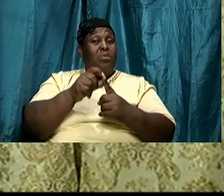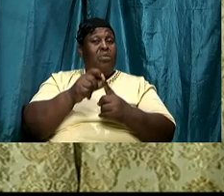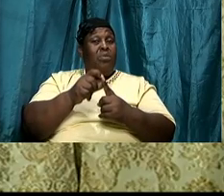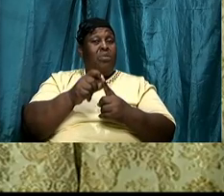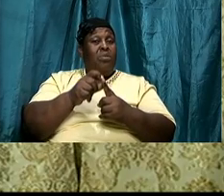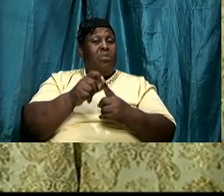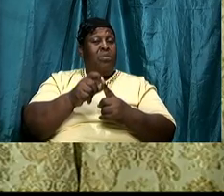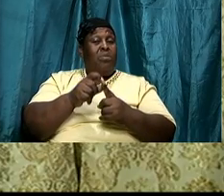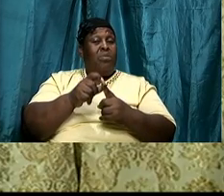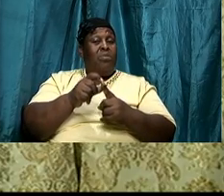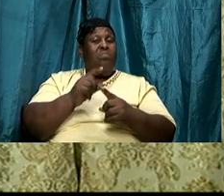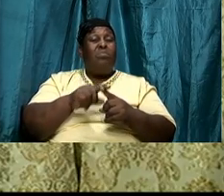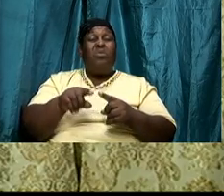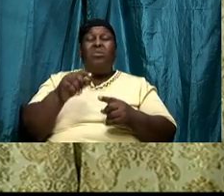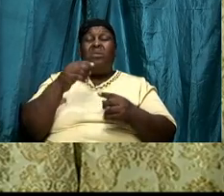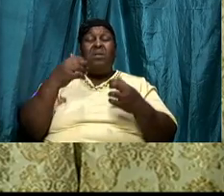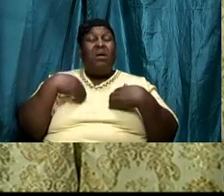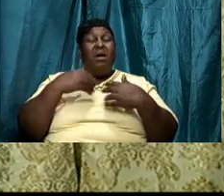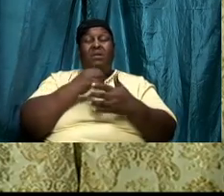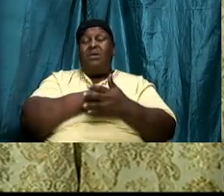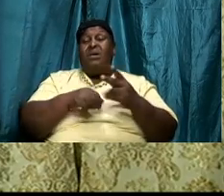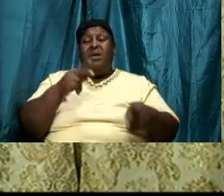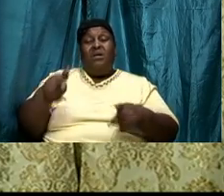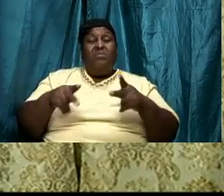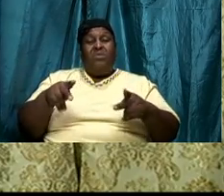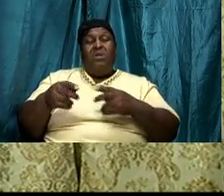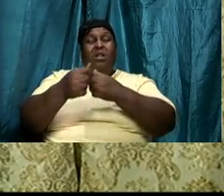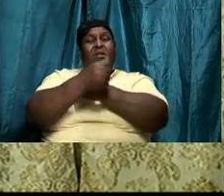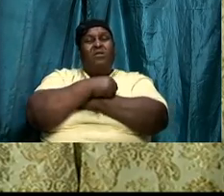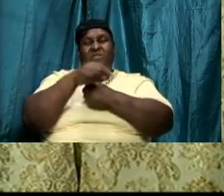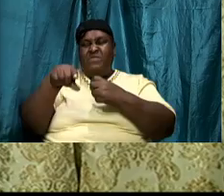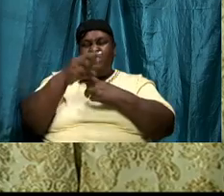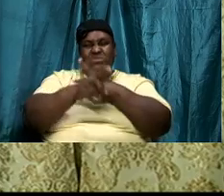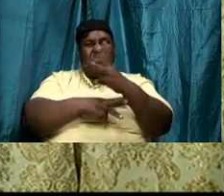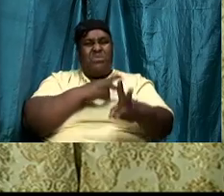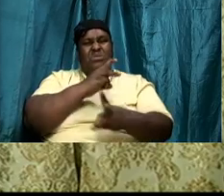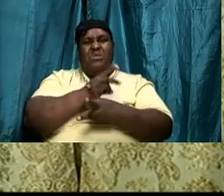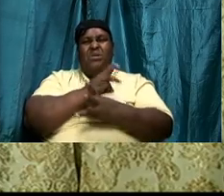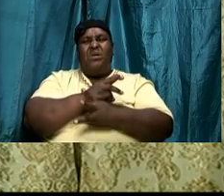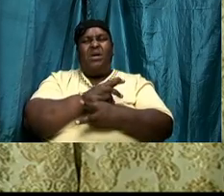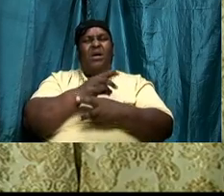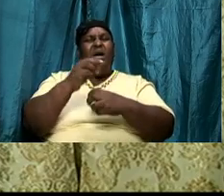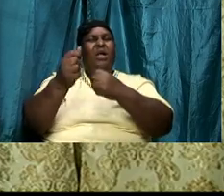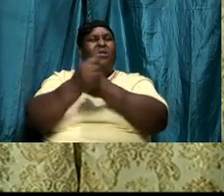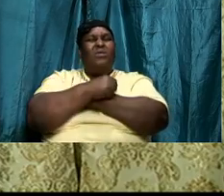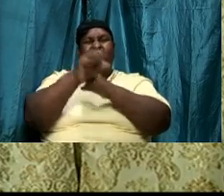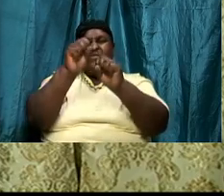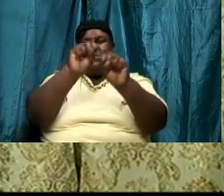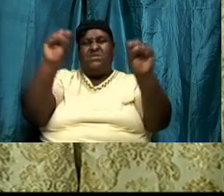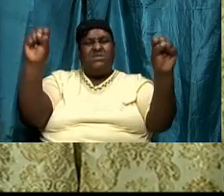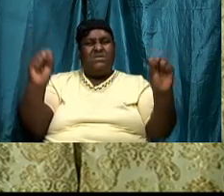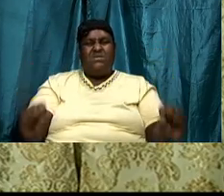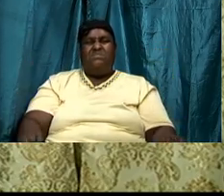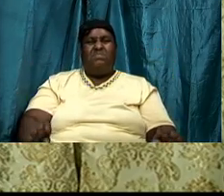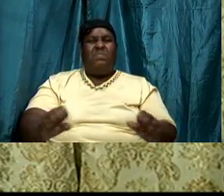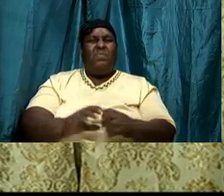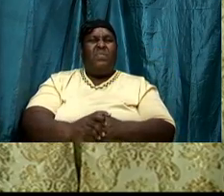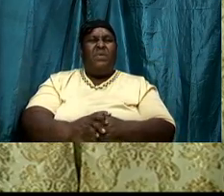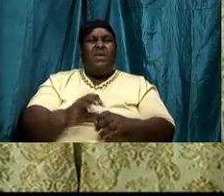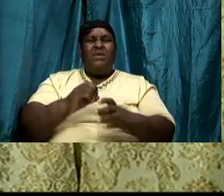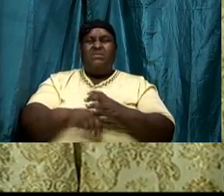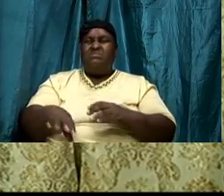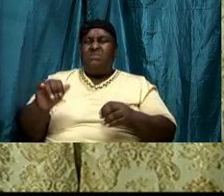but there are some folks who love this world and love this system that instead of